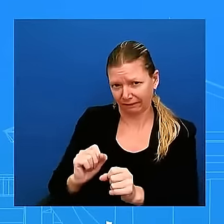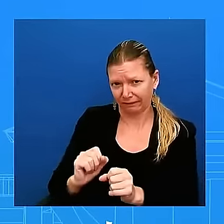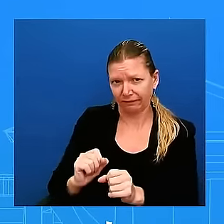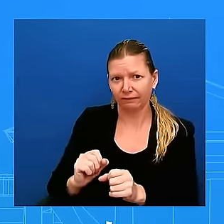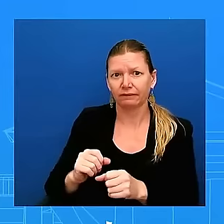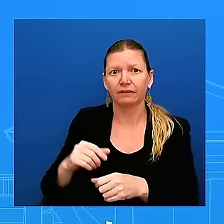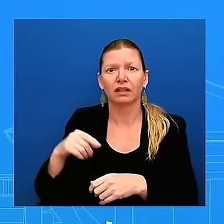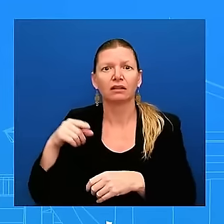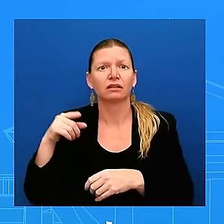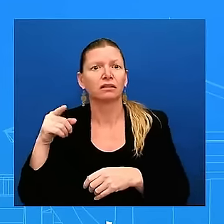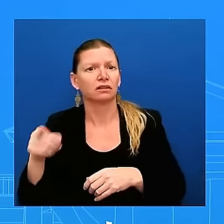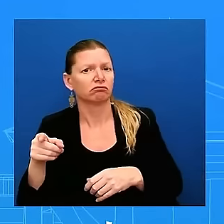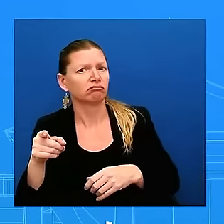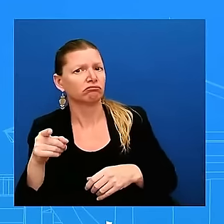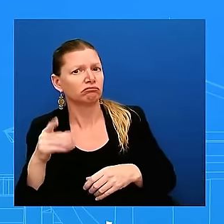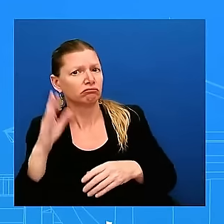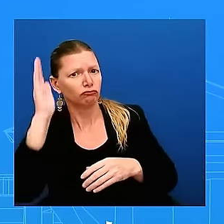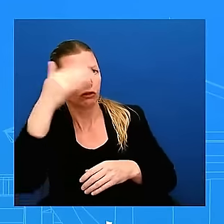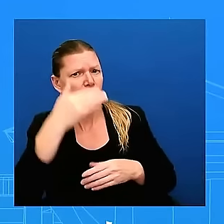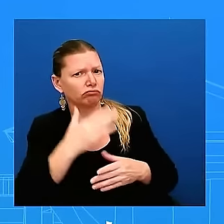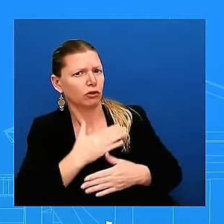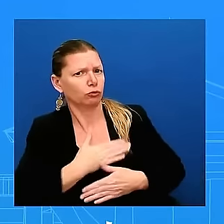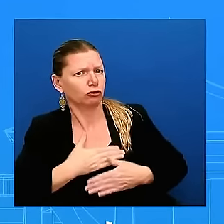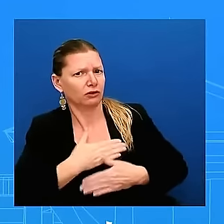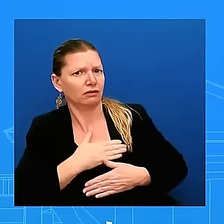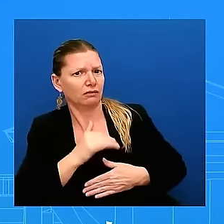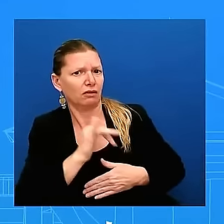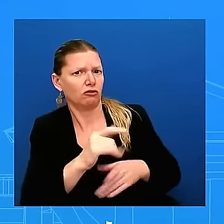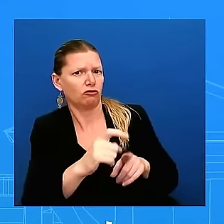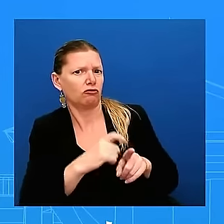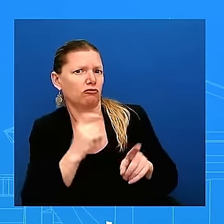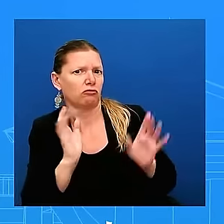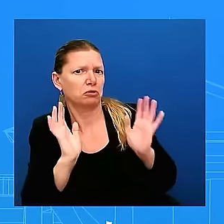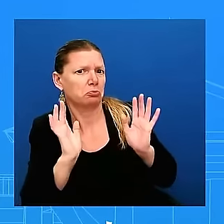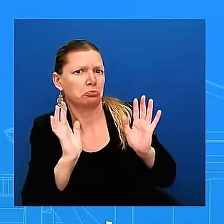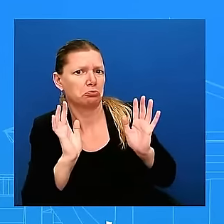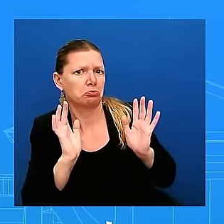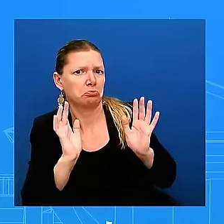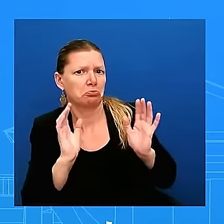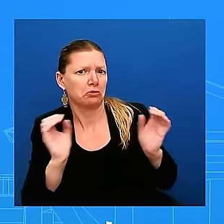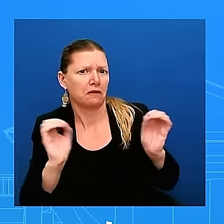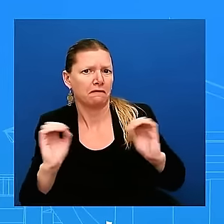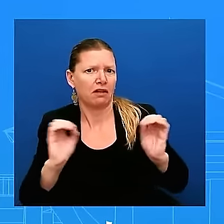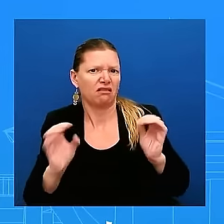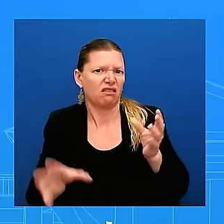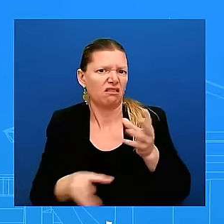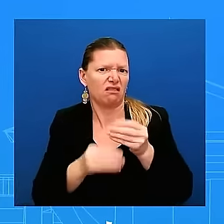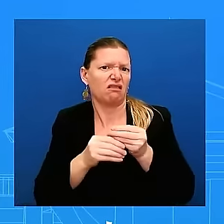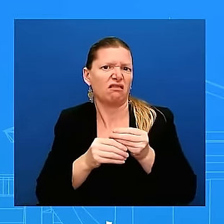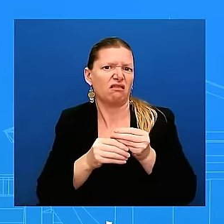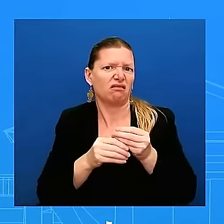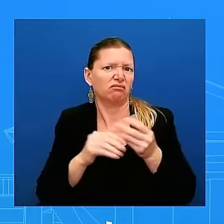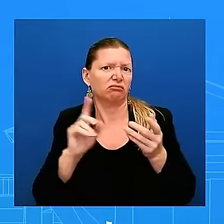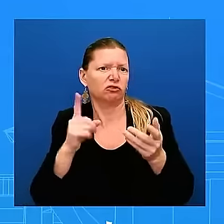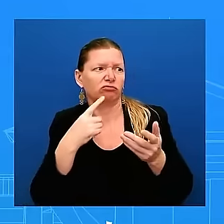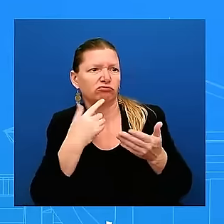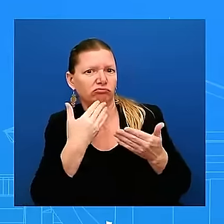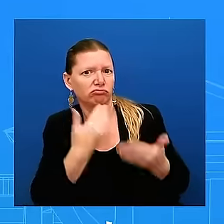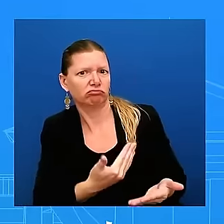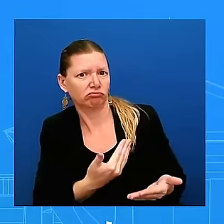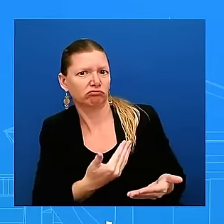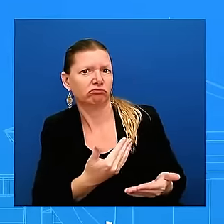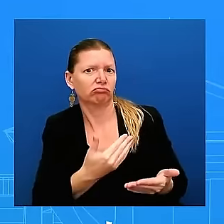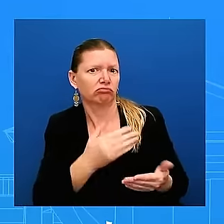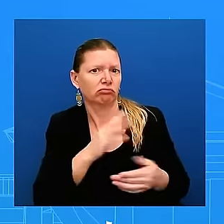uh he was thankful for the president biden to call in calling him uh to check in on him i just don't have any anything beyond that and down in florida the